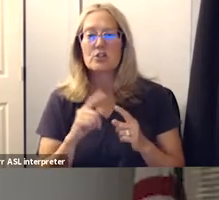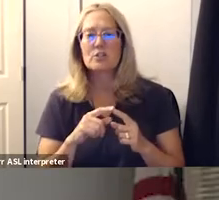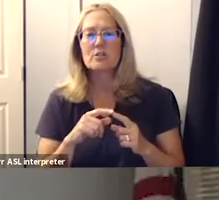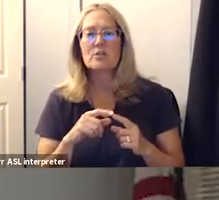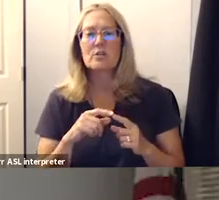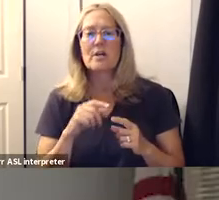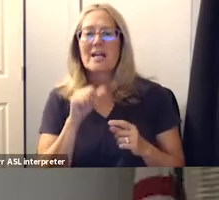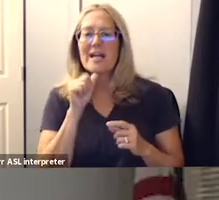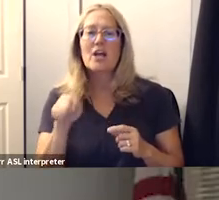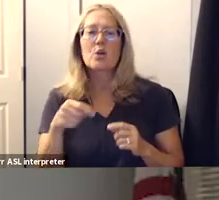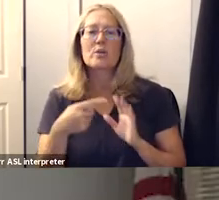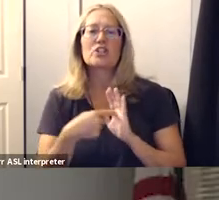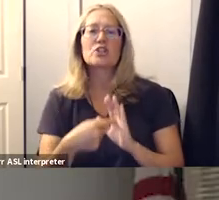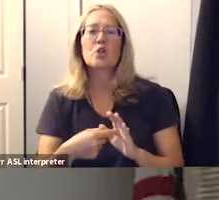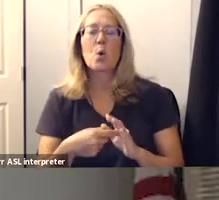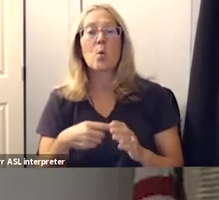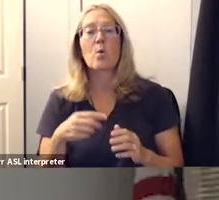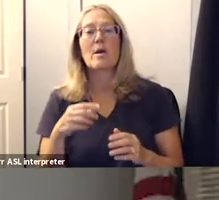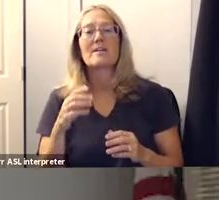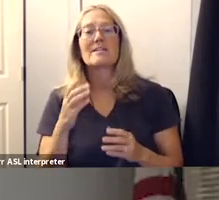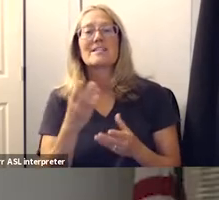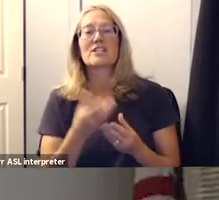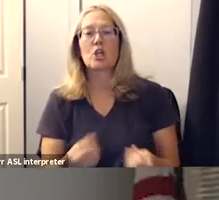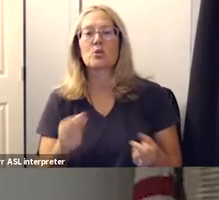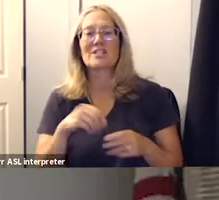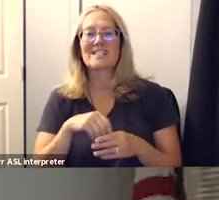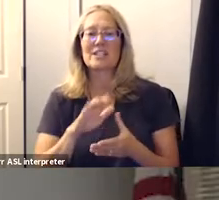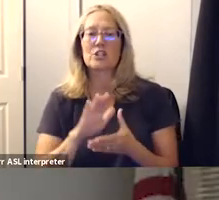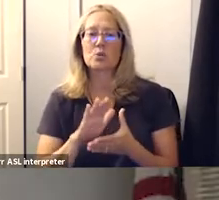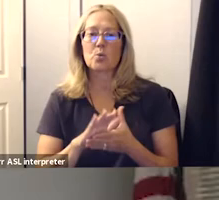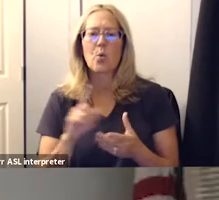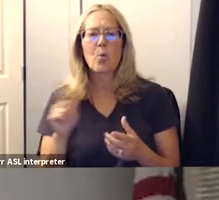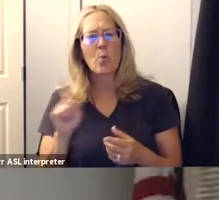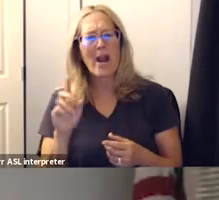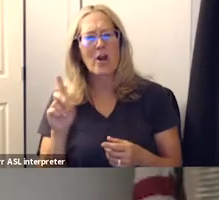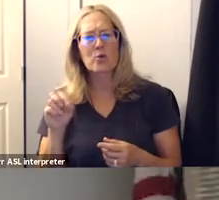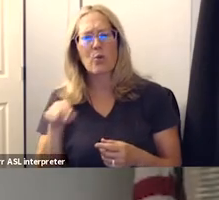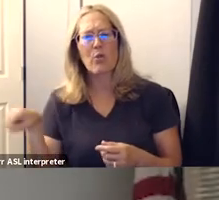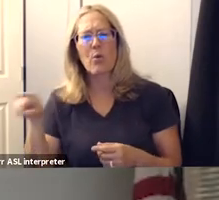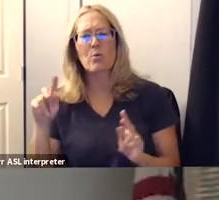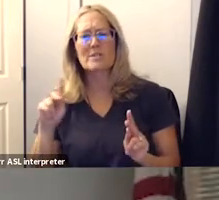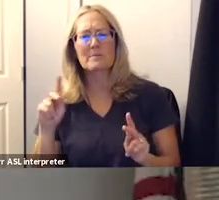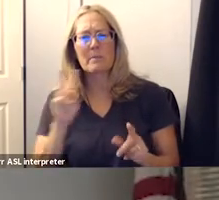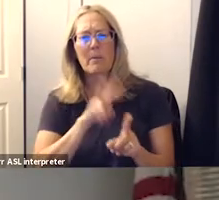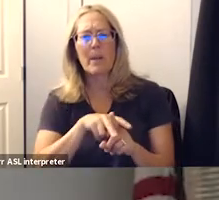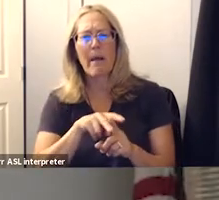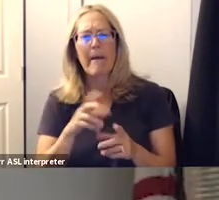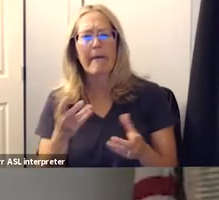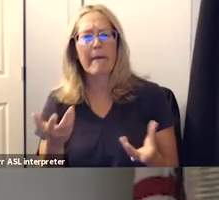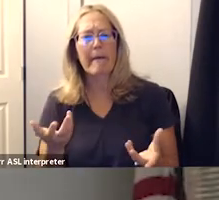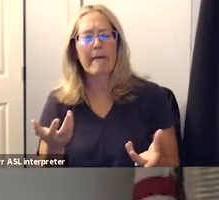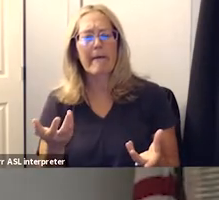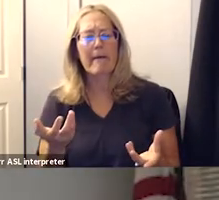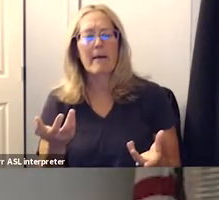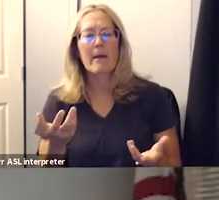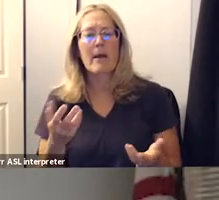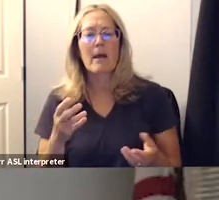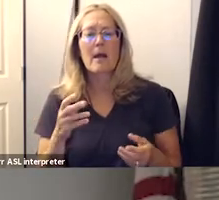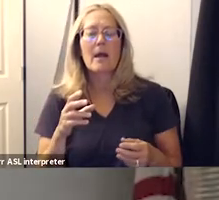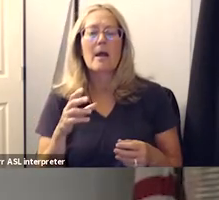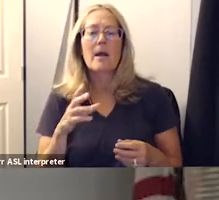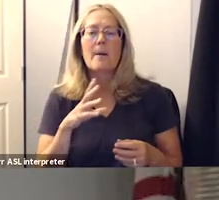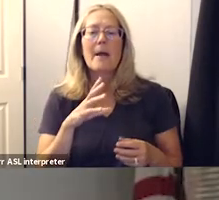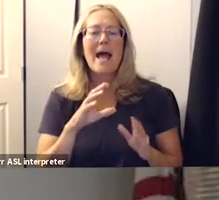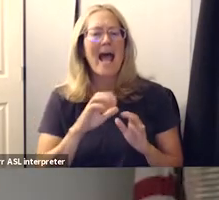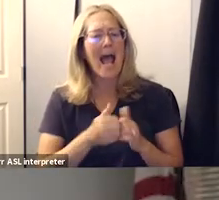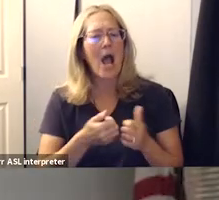theoretical solutions where do these people plug in as who is doing what to look at outcomes and